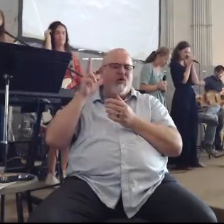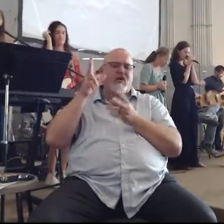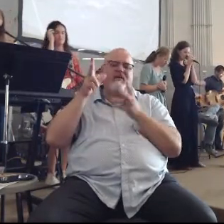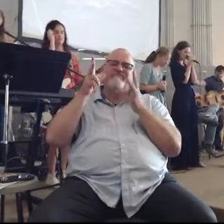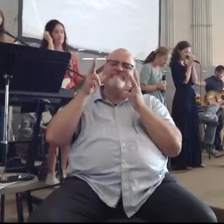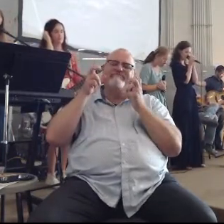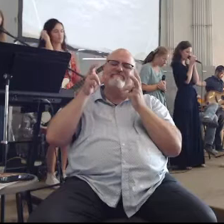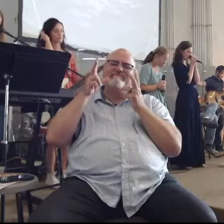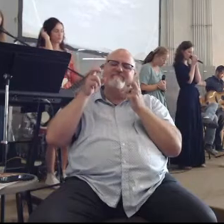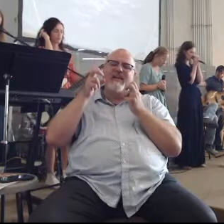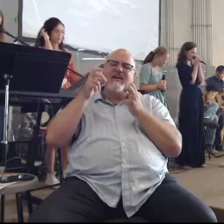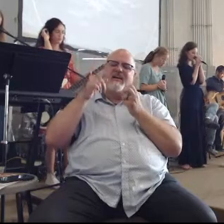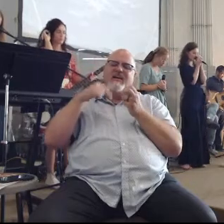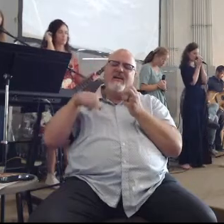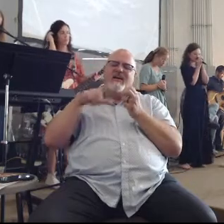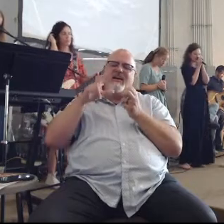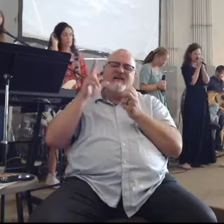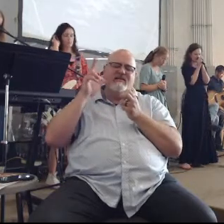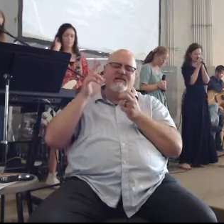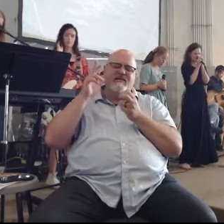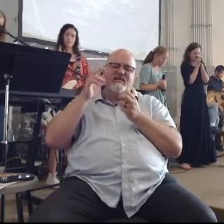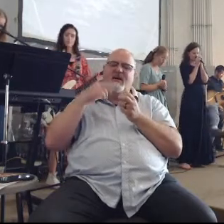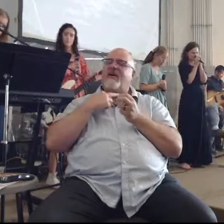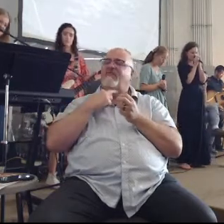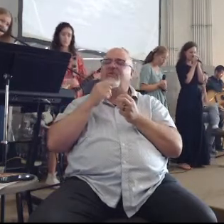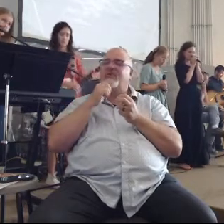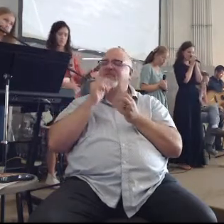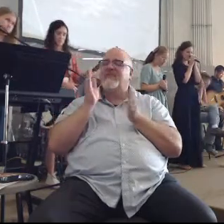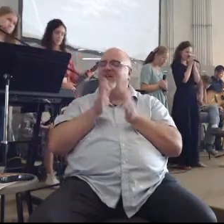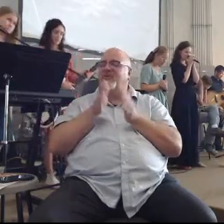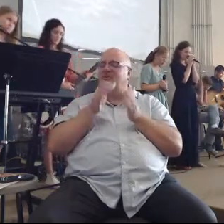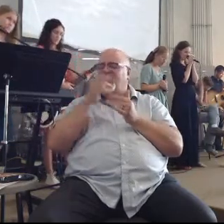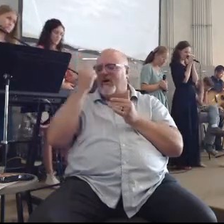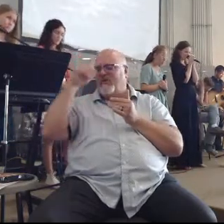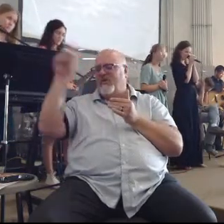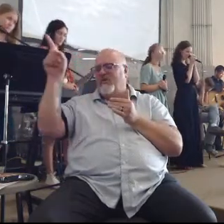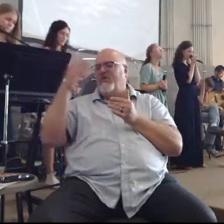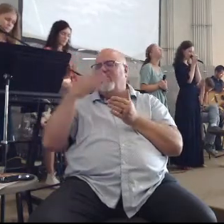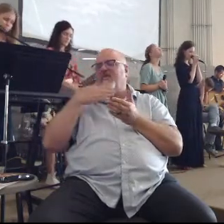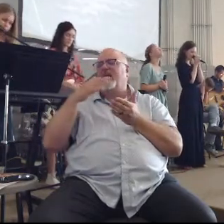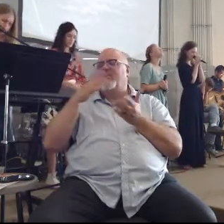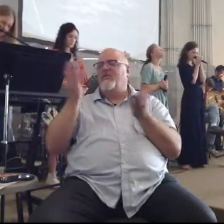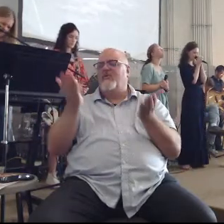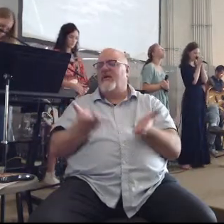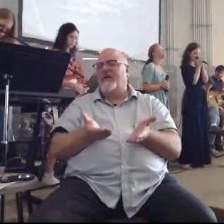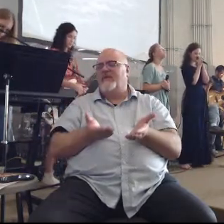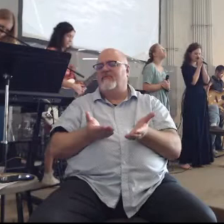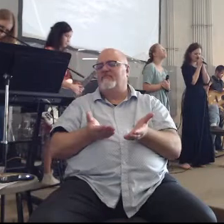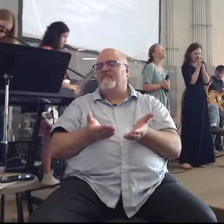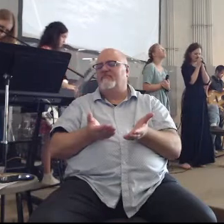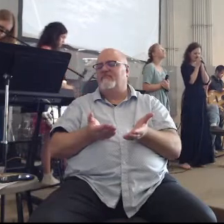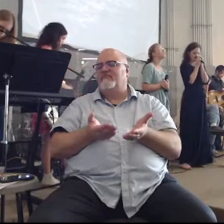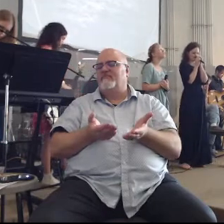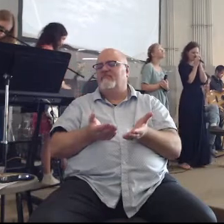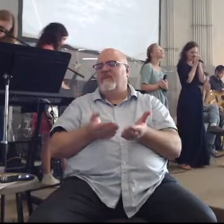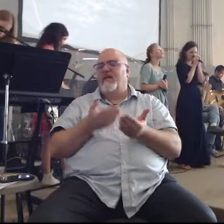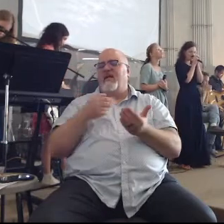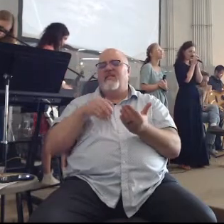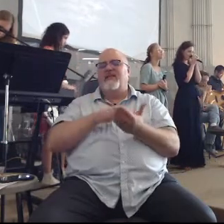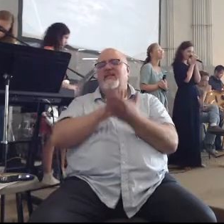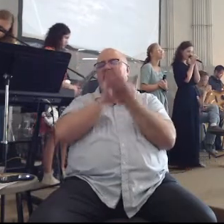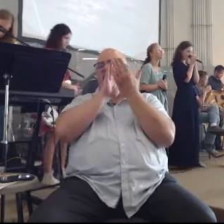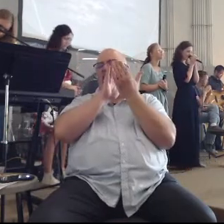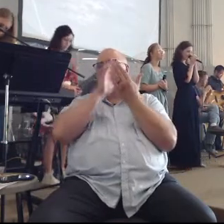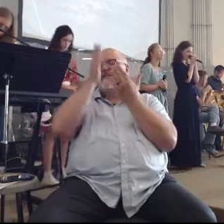Thank you that our voices are not too small for you Thank you that you are near That the nearness of God is our good